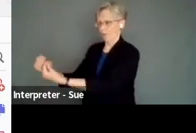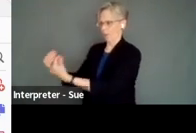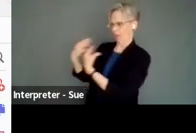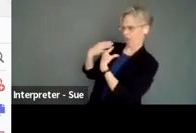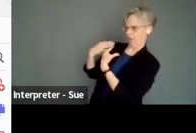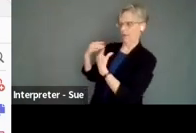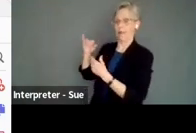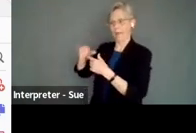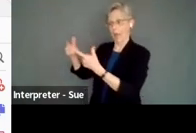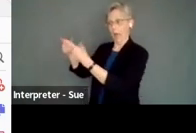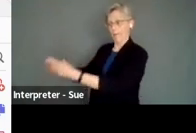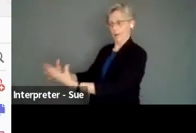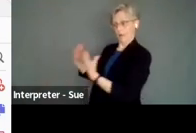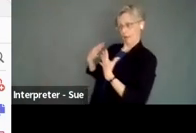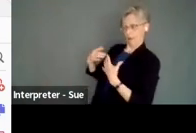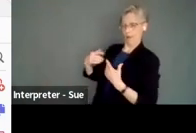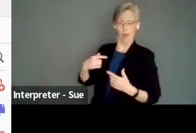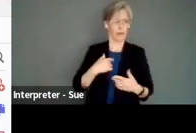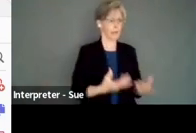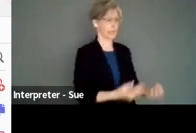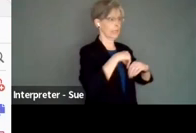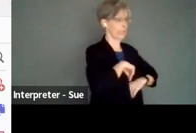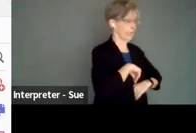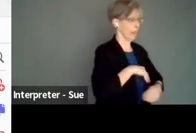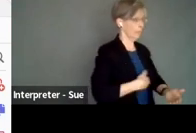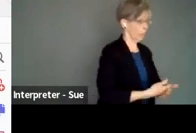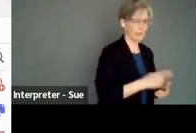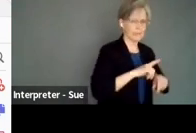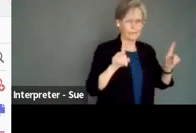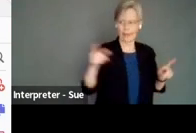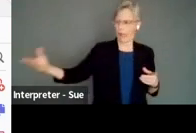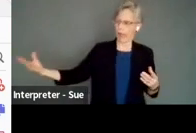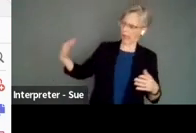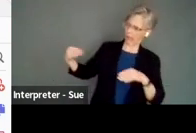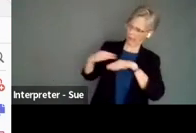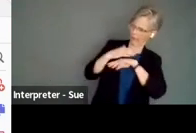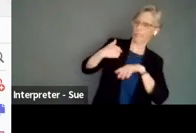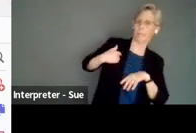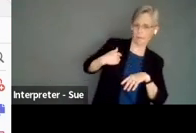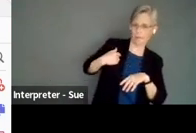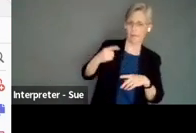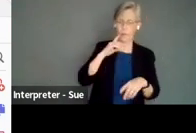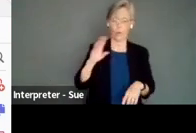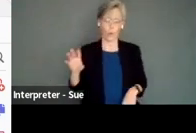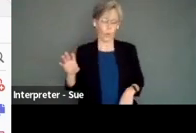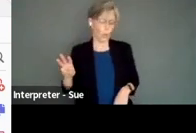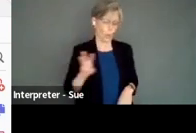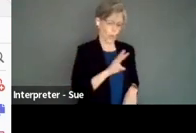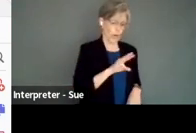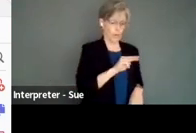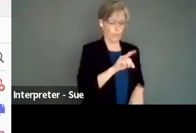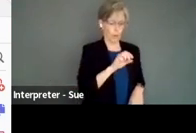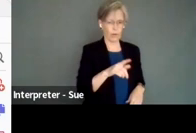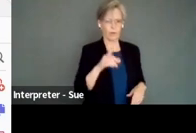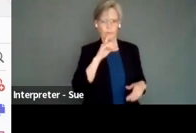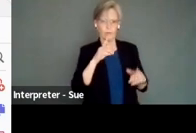happened to you rather than something that you've acquired, or were born with. So disability in a a Western model aligns with this idea of